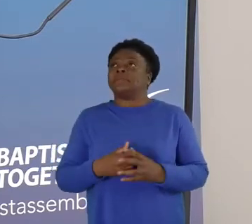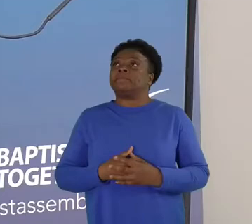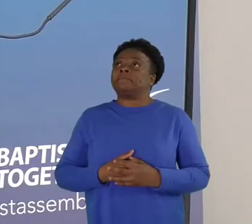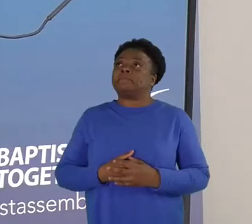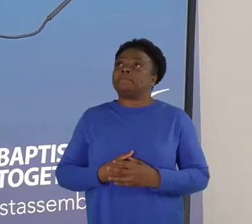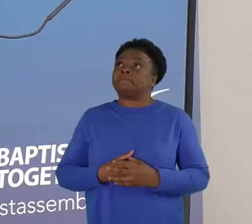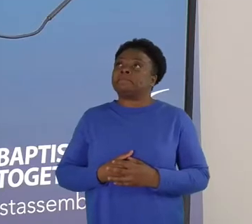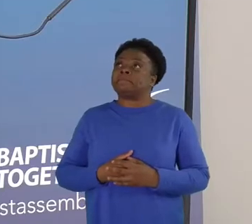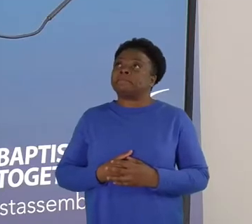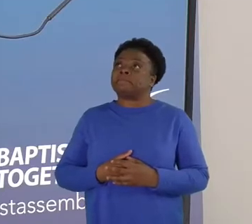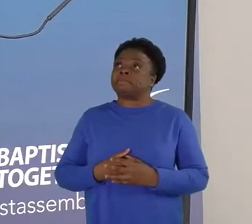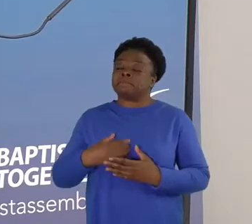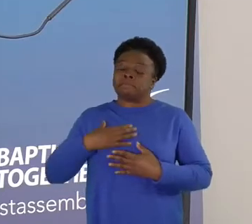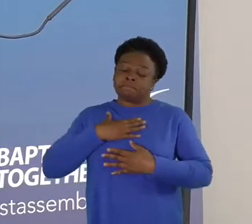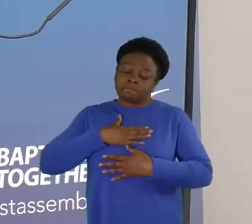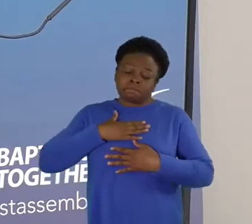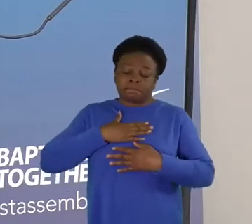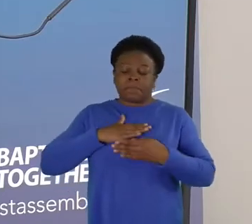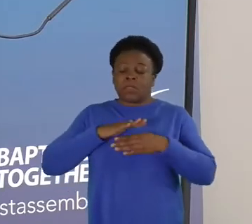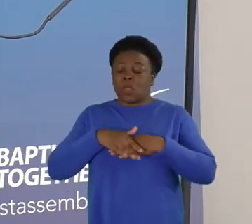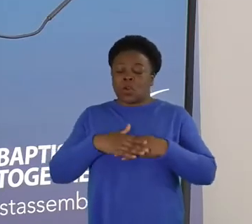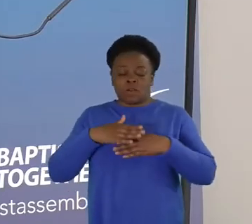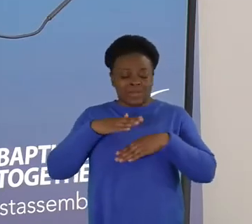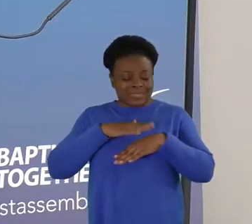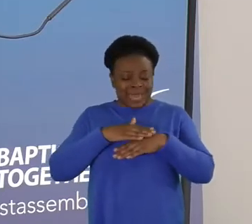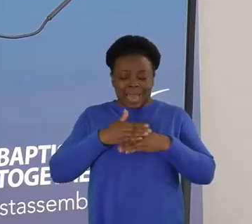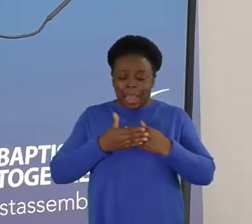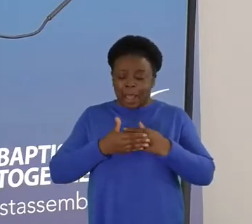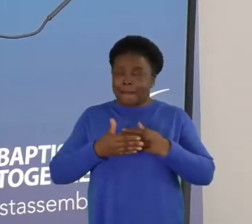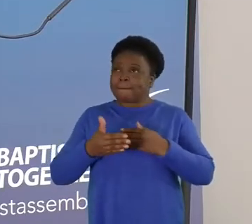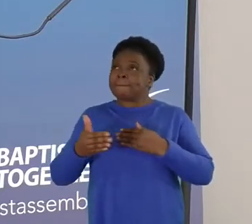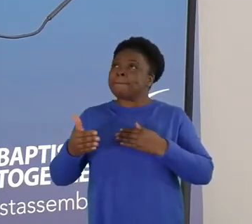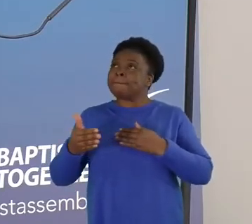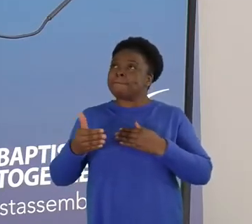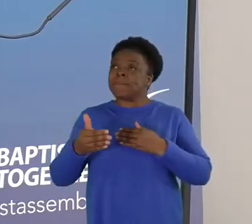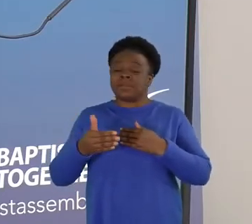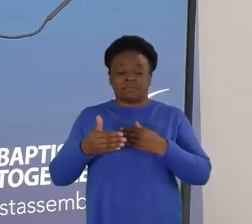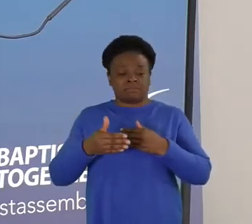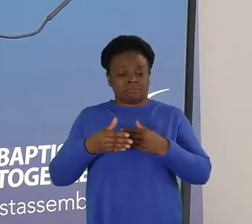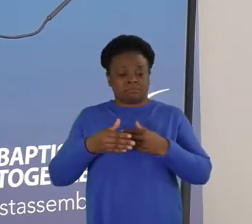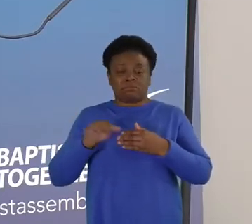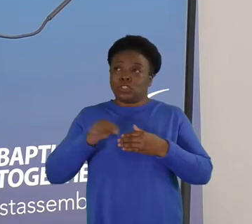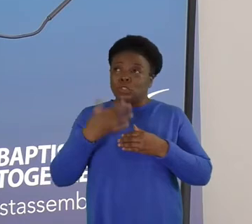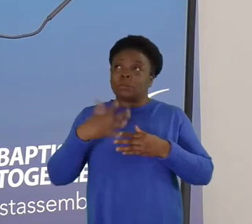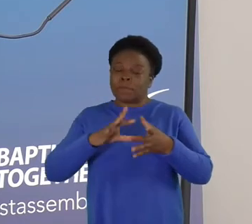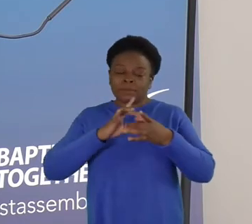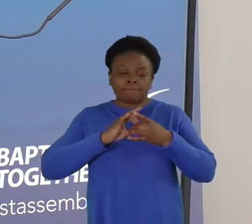We lament the loss of time with family, friends and loved ones.